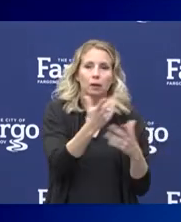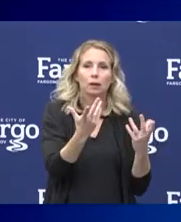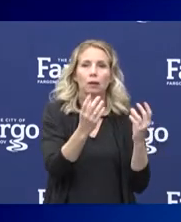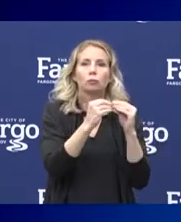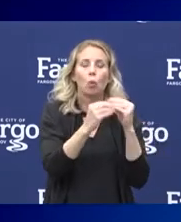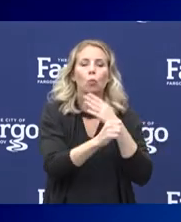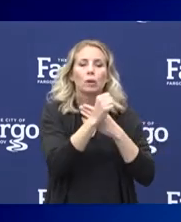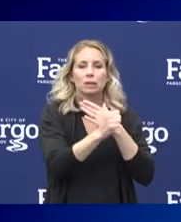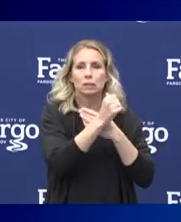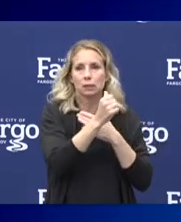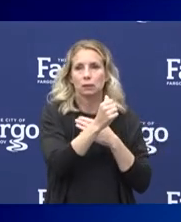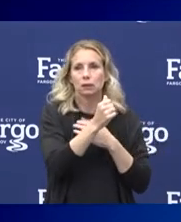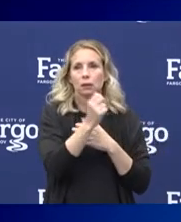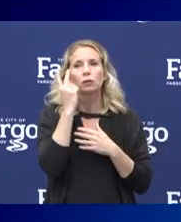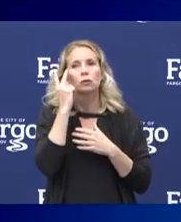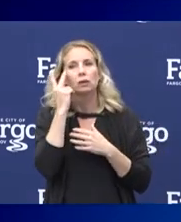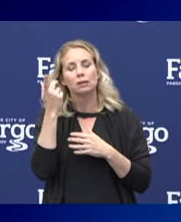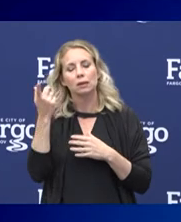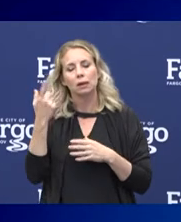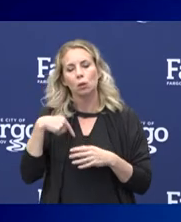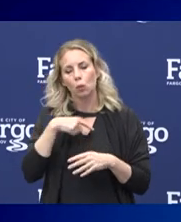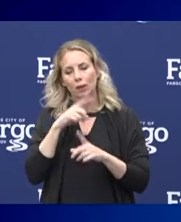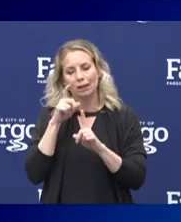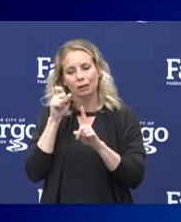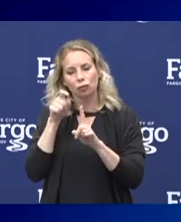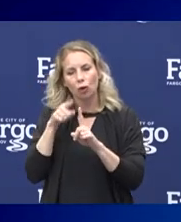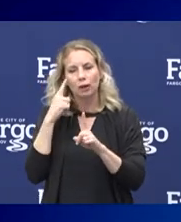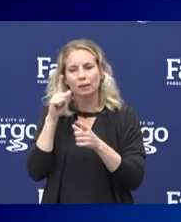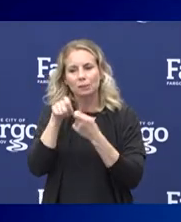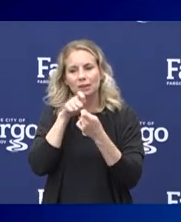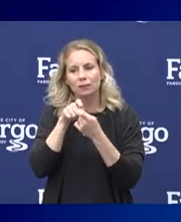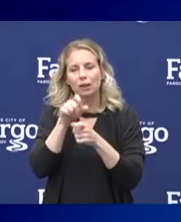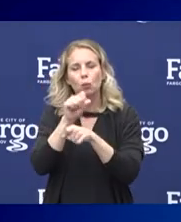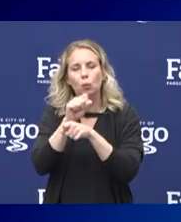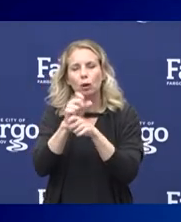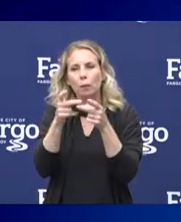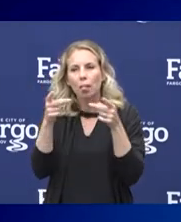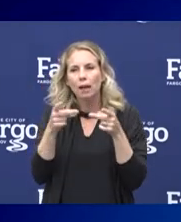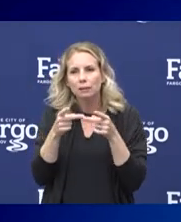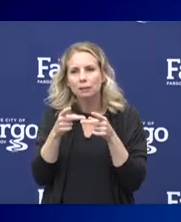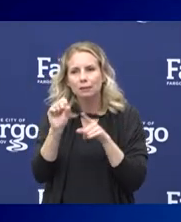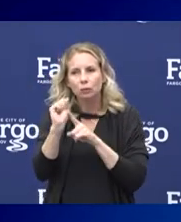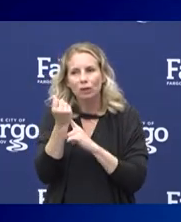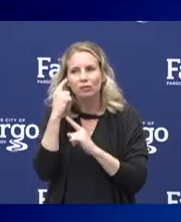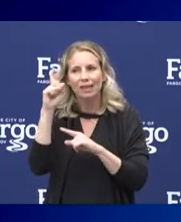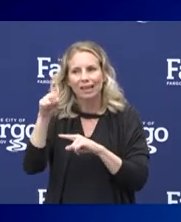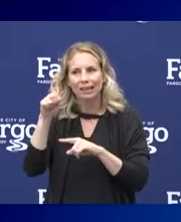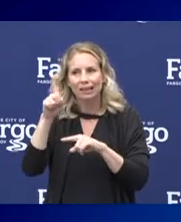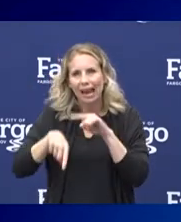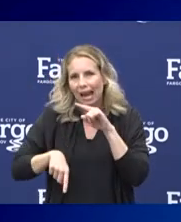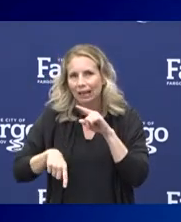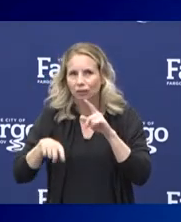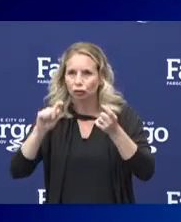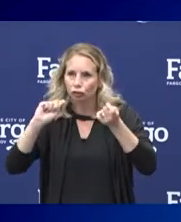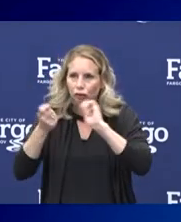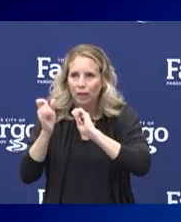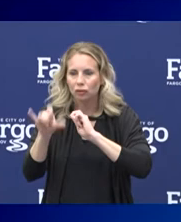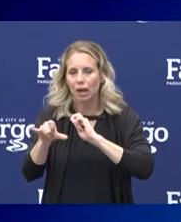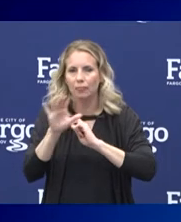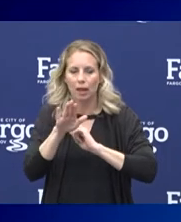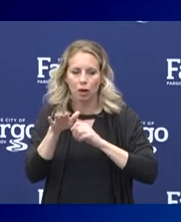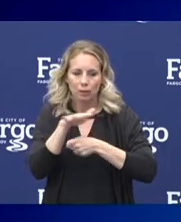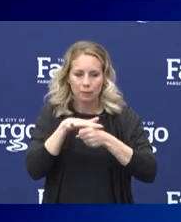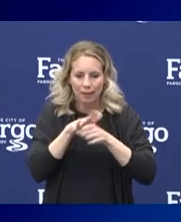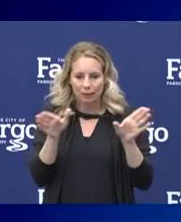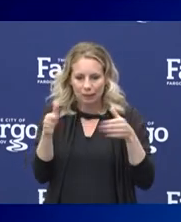targets, for example, workplace situations that can't really mitigate that very well, that have confined spaces with